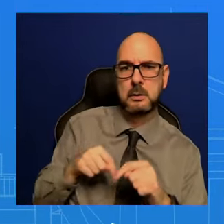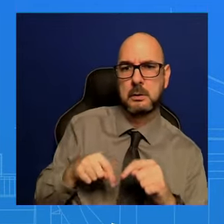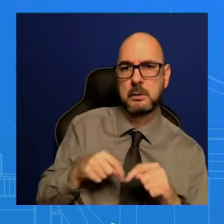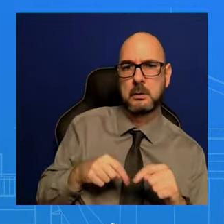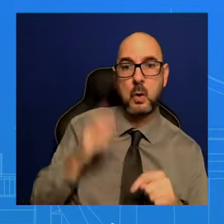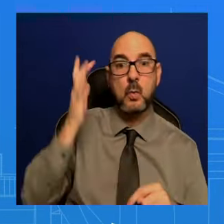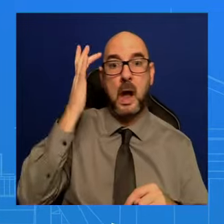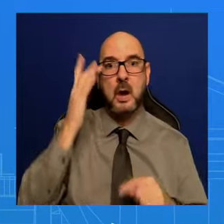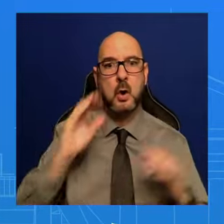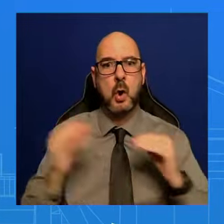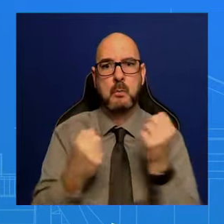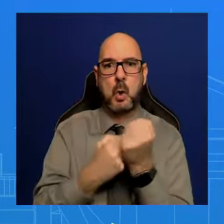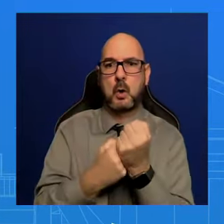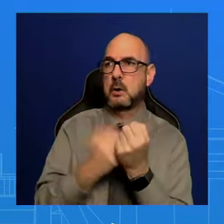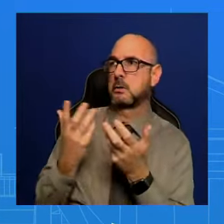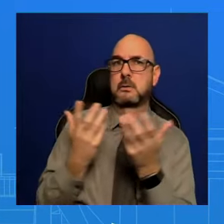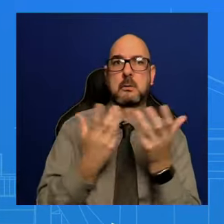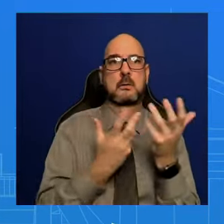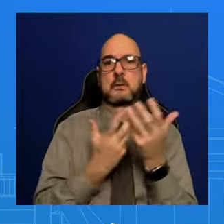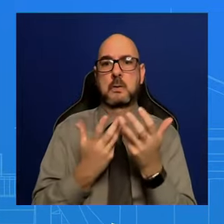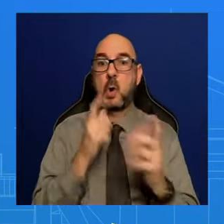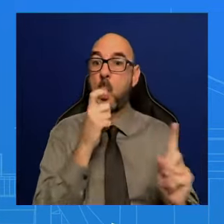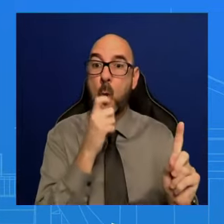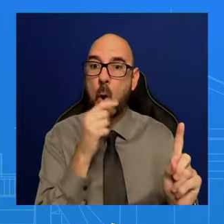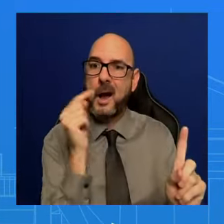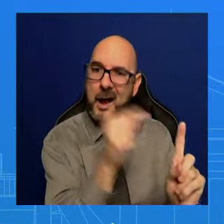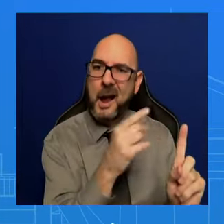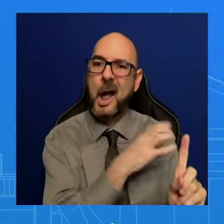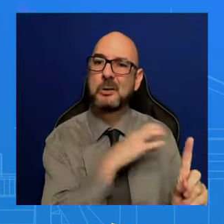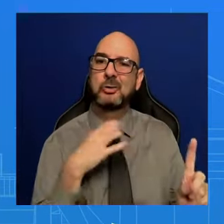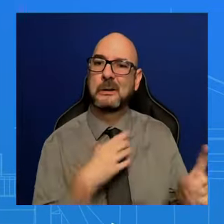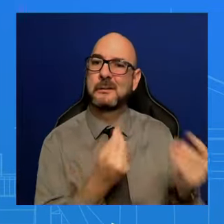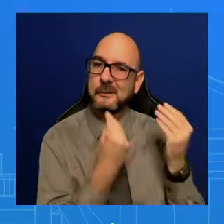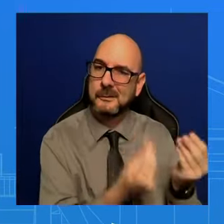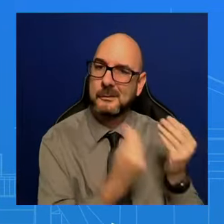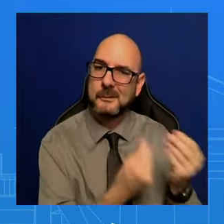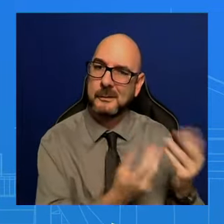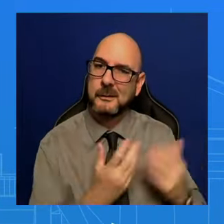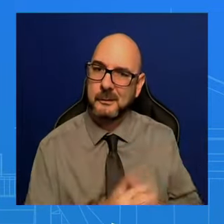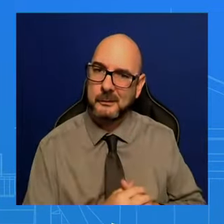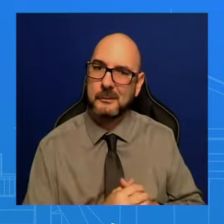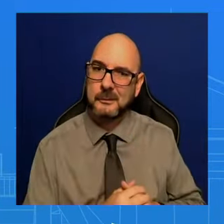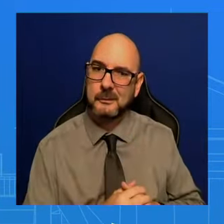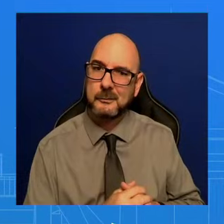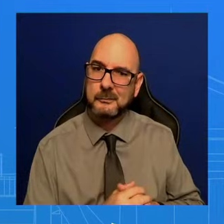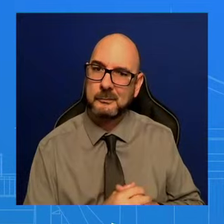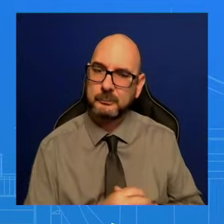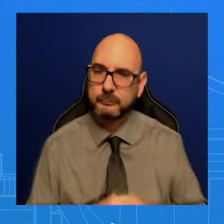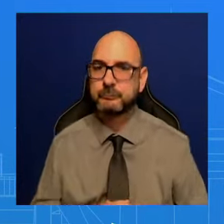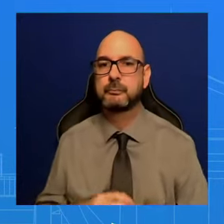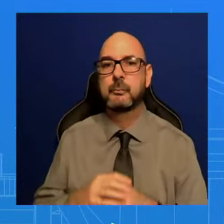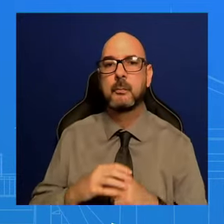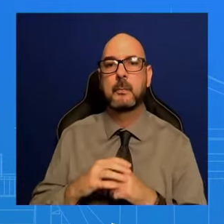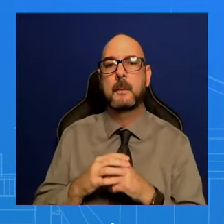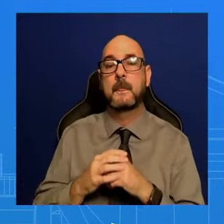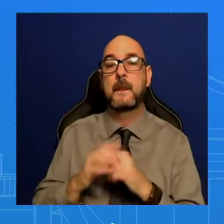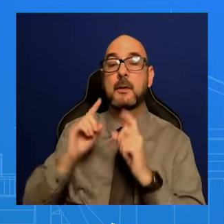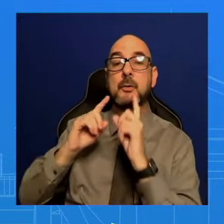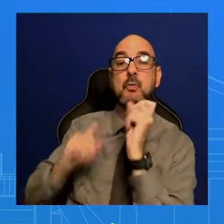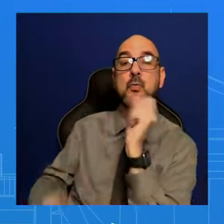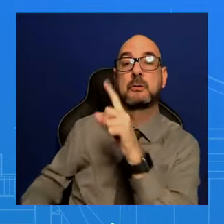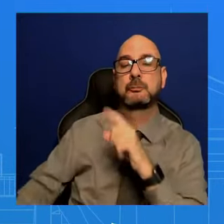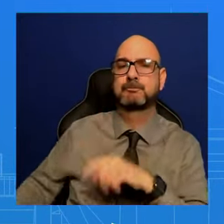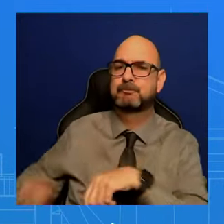It does matter. I'm not going to get into specifics as to what the President's going to say. When we're on Haiti, the Haitian Prime Minister is in Puerto Rico. Obviously,